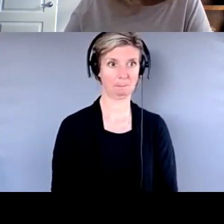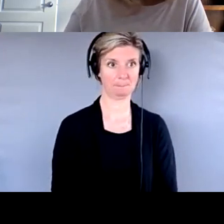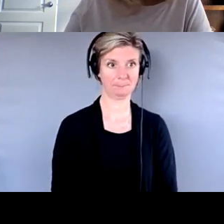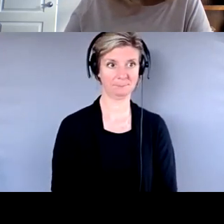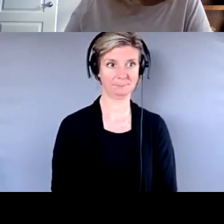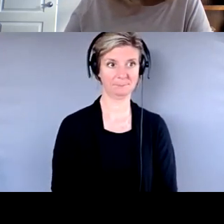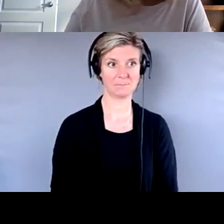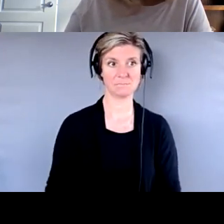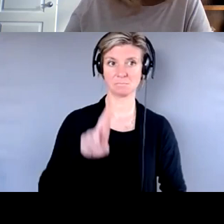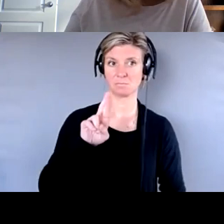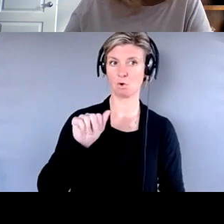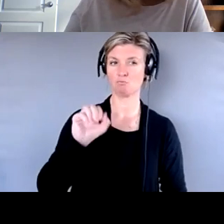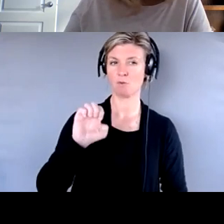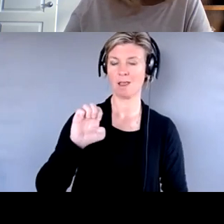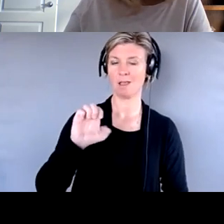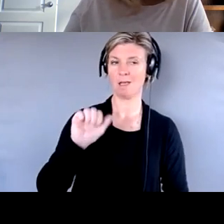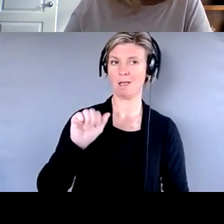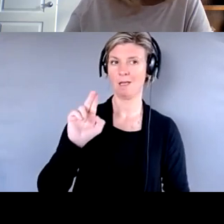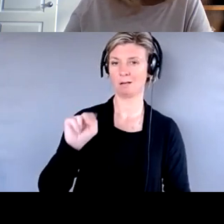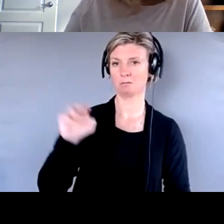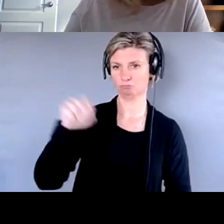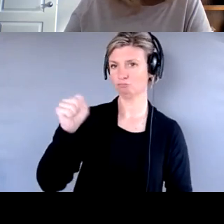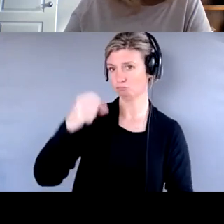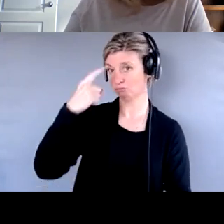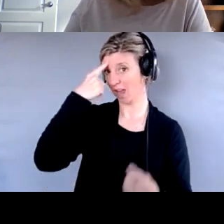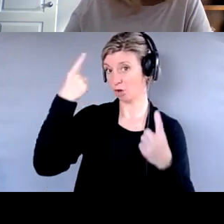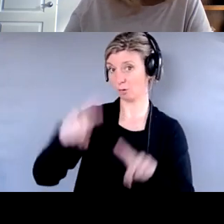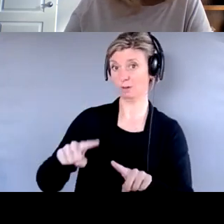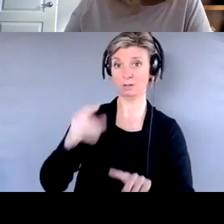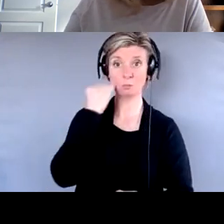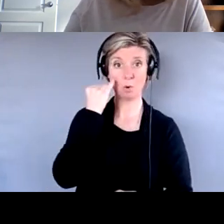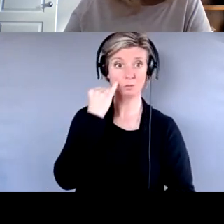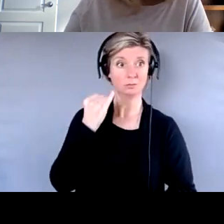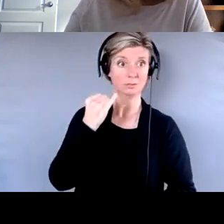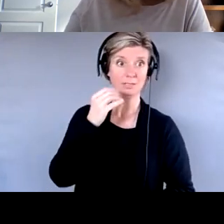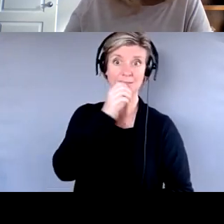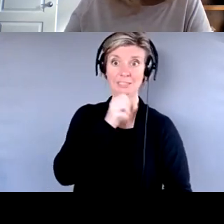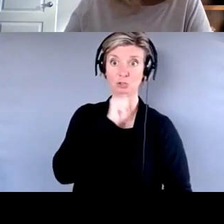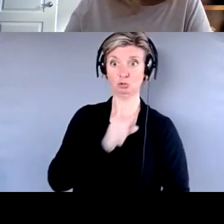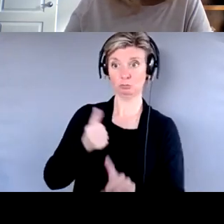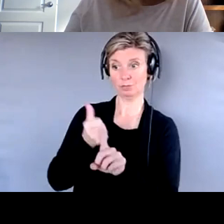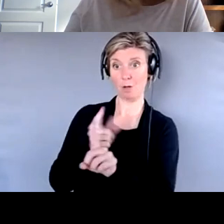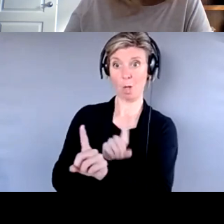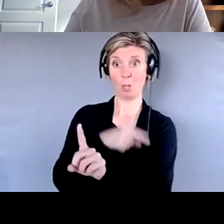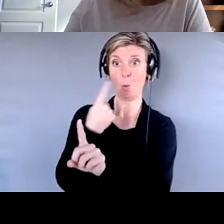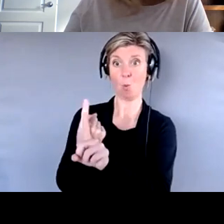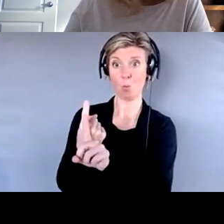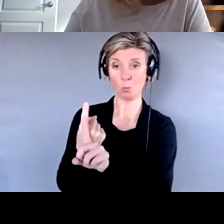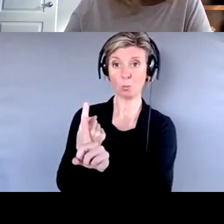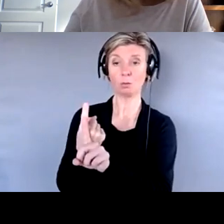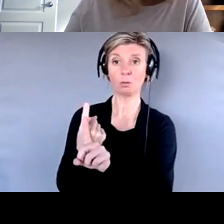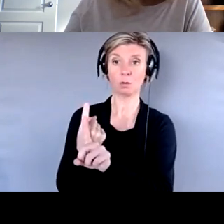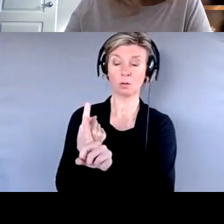Yeah, I mean, I think I would, I would agree if they don't have anyone, and that's where we, you know, we talk about, you know, it's the beginning of the